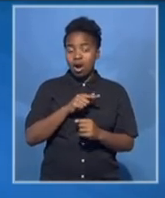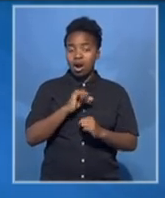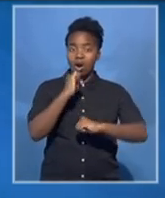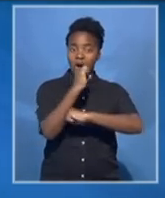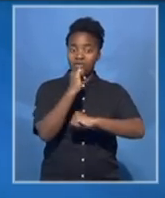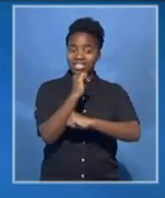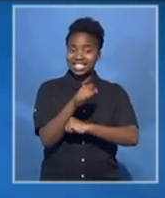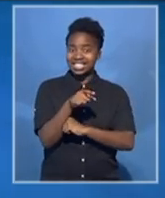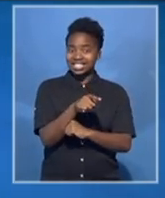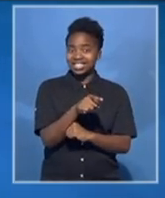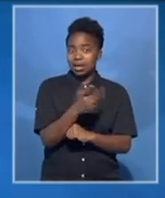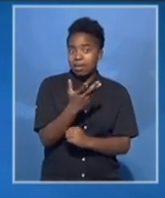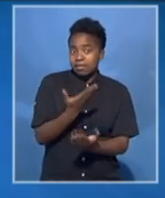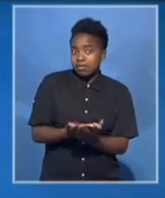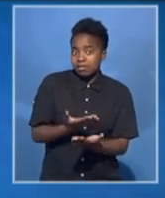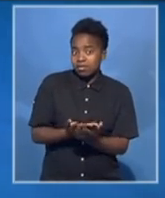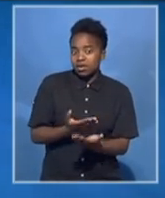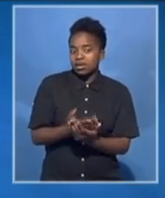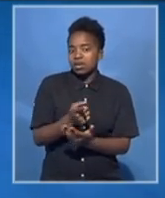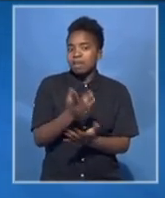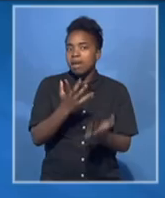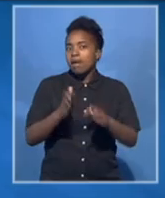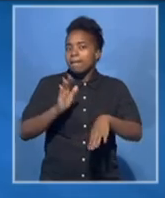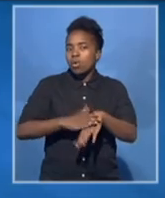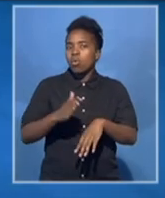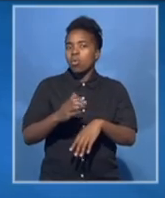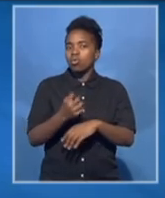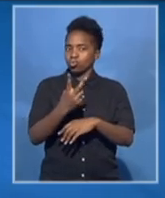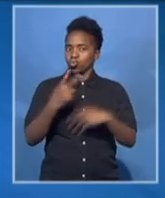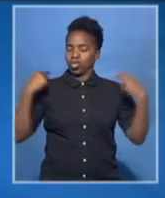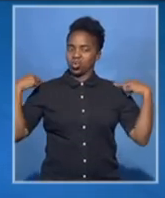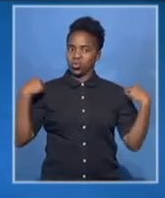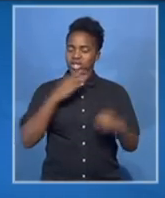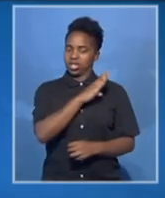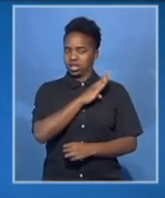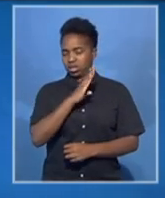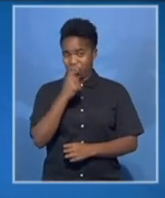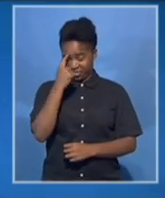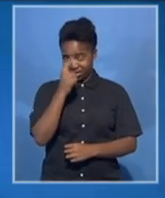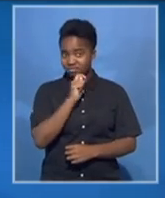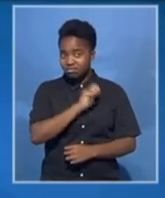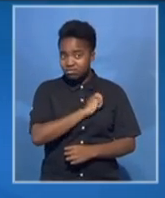was possibly a target of note, and they should have had more than two guards guarding that office.